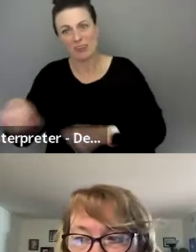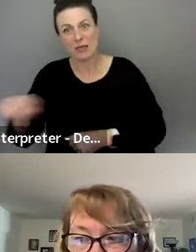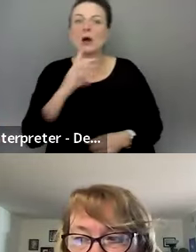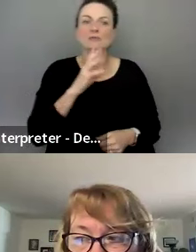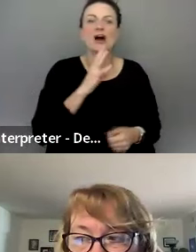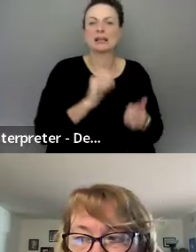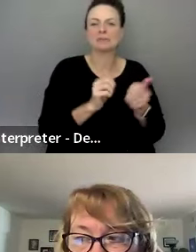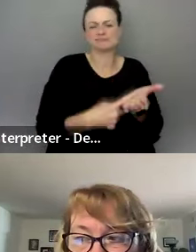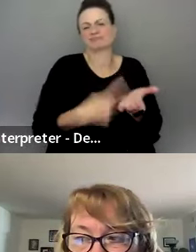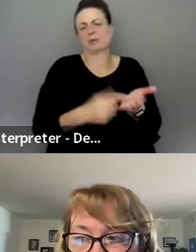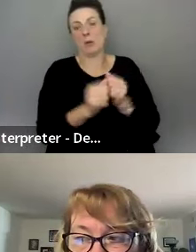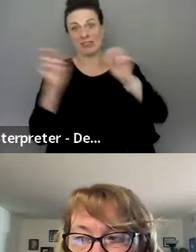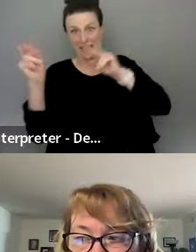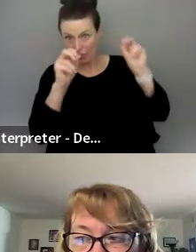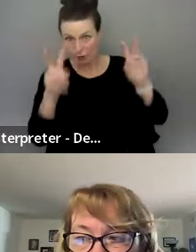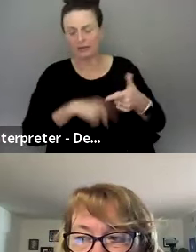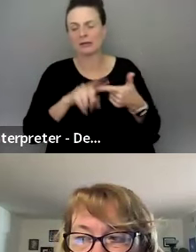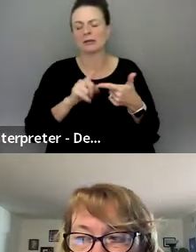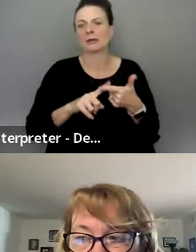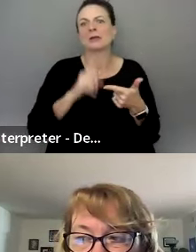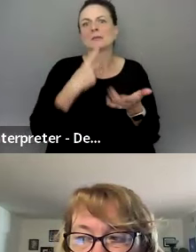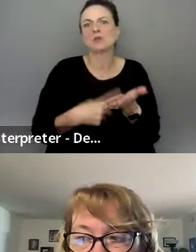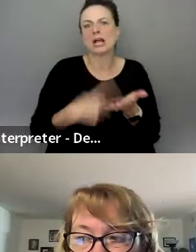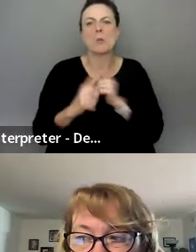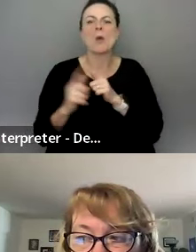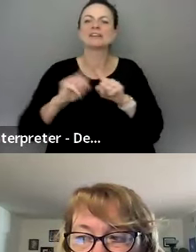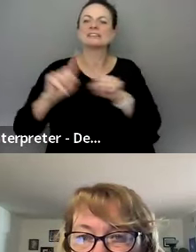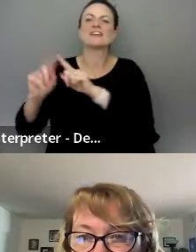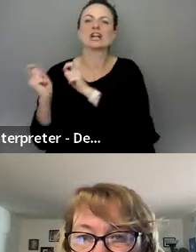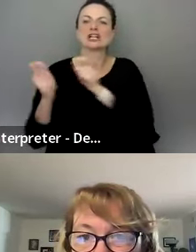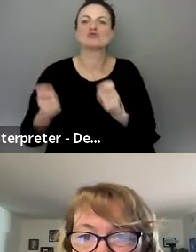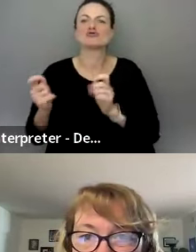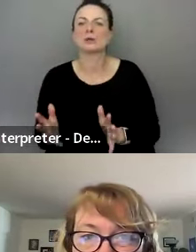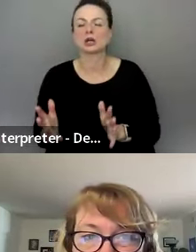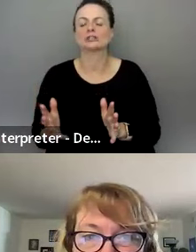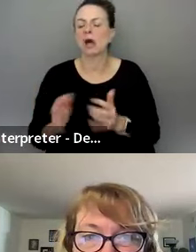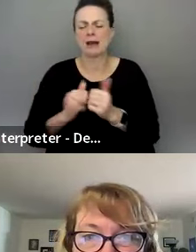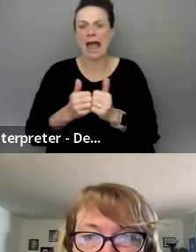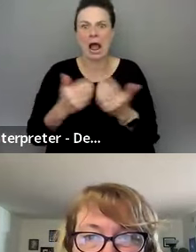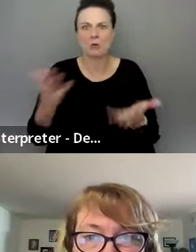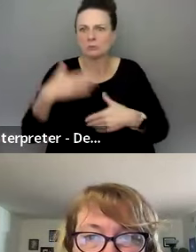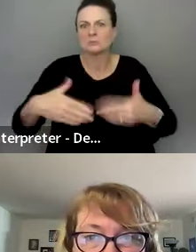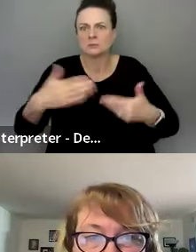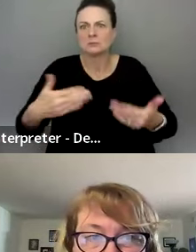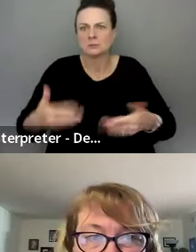and I'm also talking with the contributor experience on how to take it further.